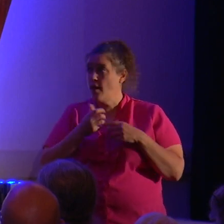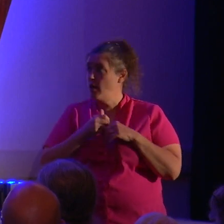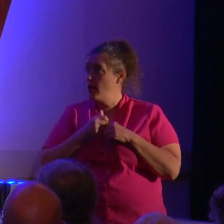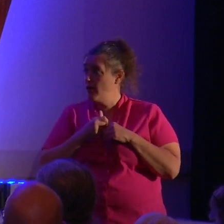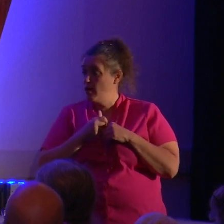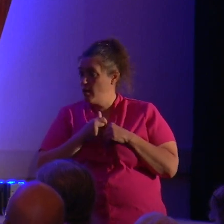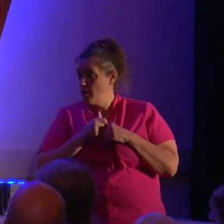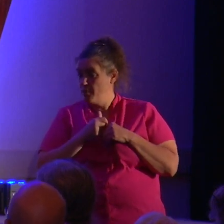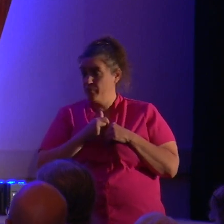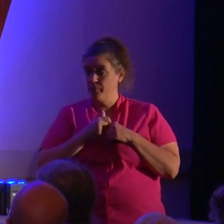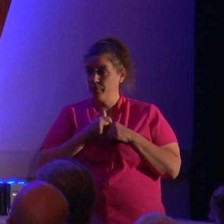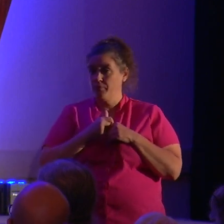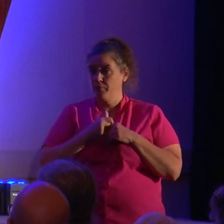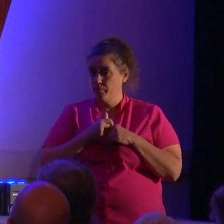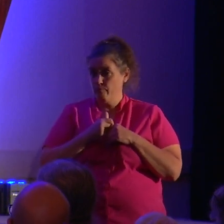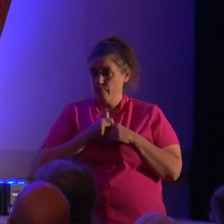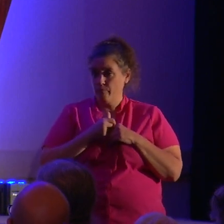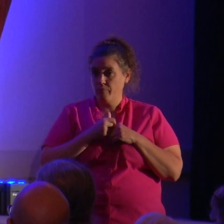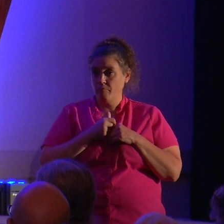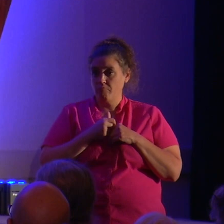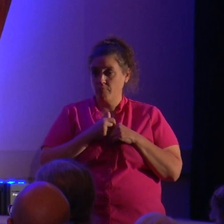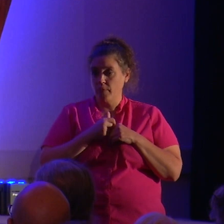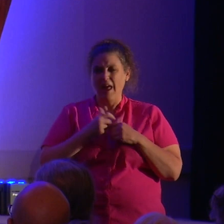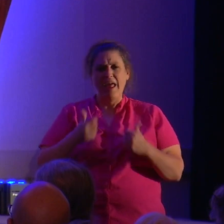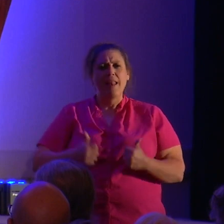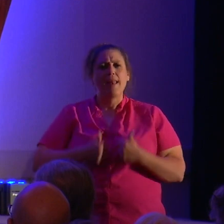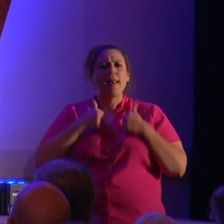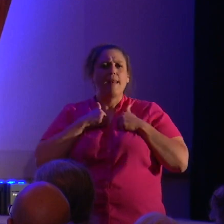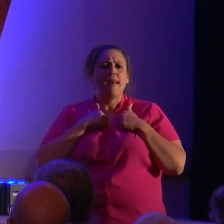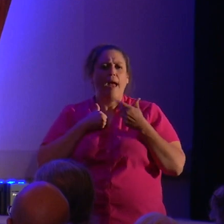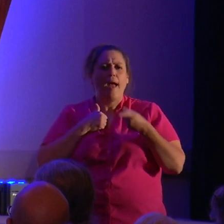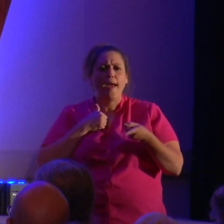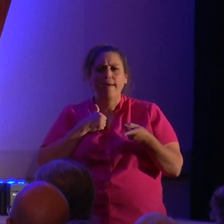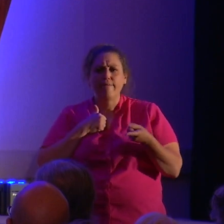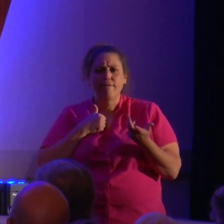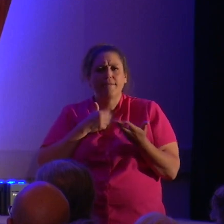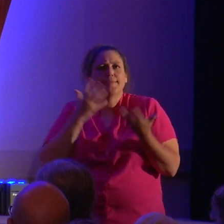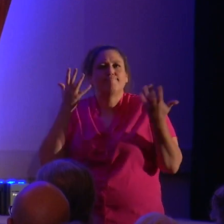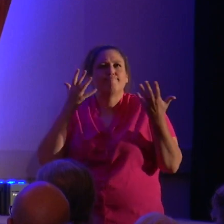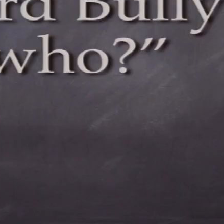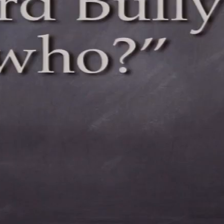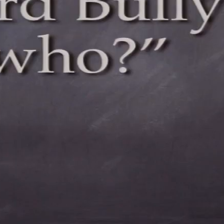bully, says who? You think murder is wrong? Says who?